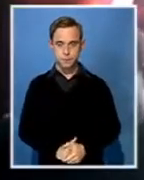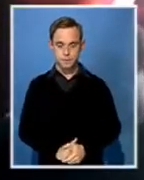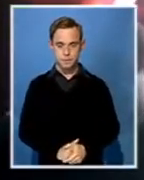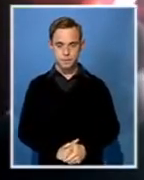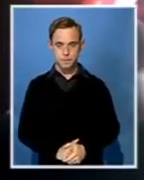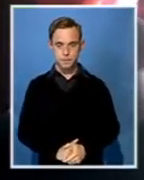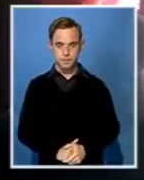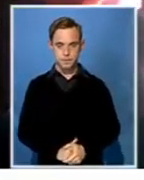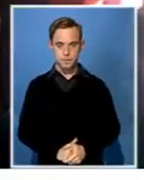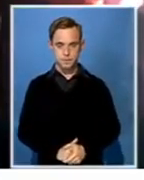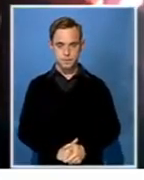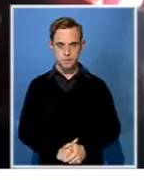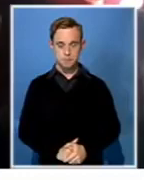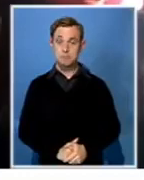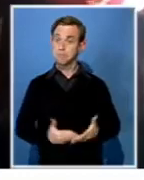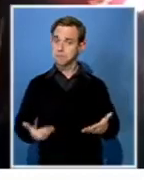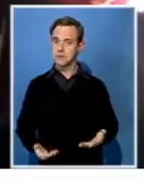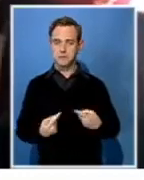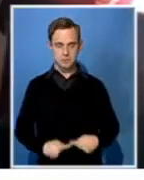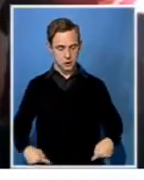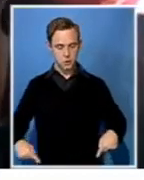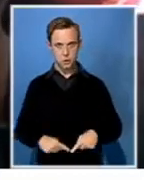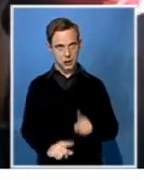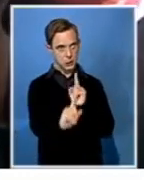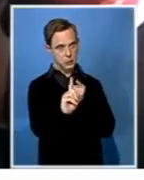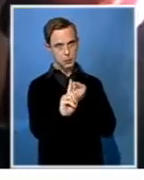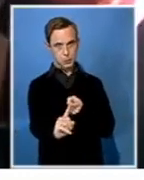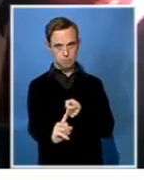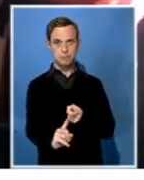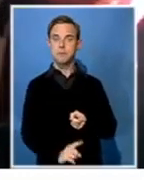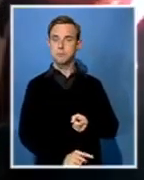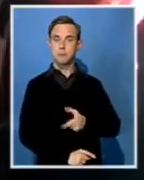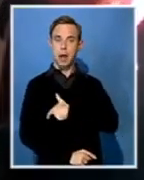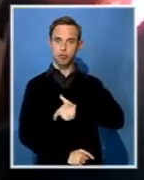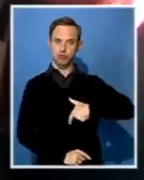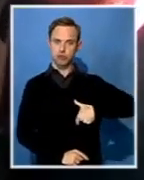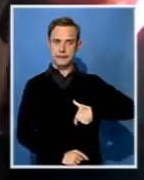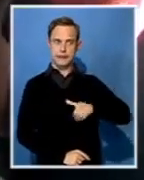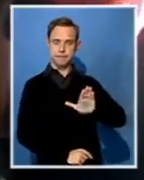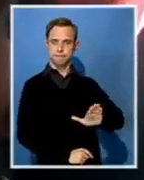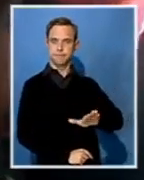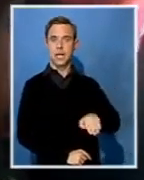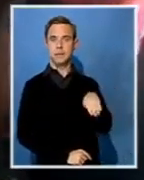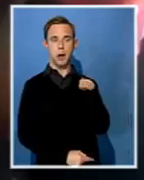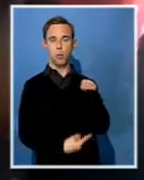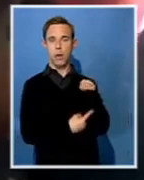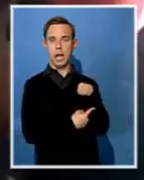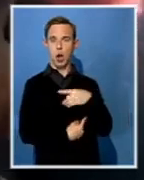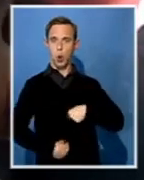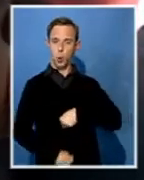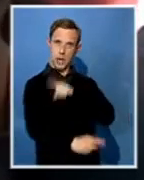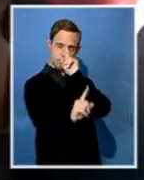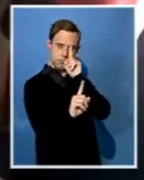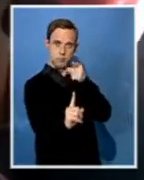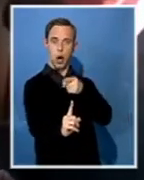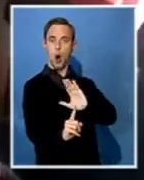Defending the revolution and our leader, the President, is an ideal we live for and if need be, it is a